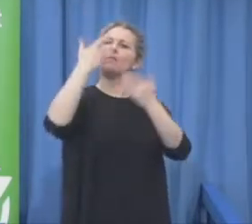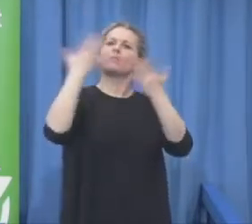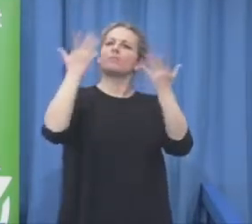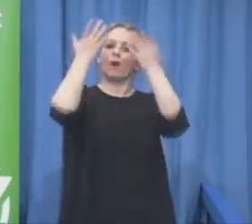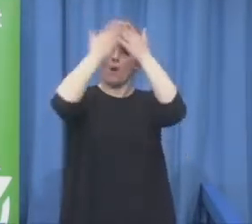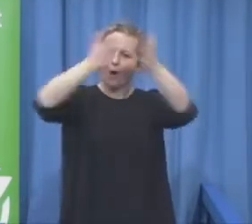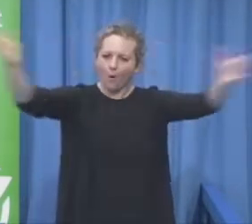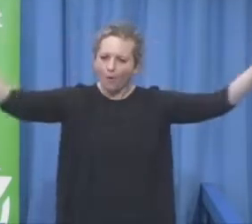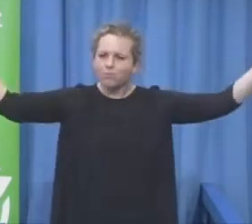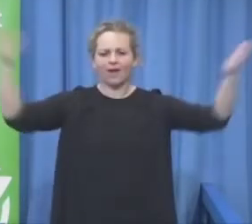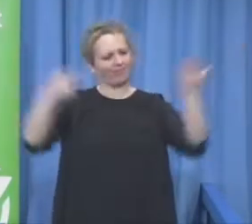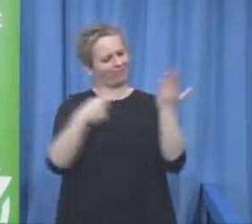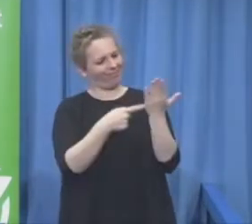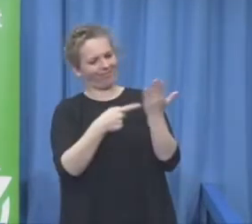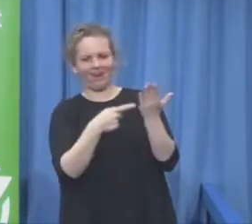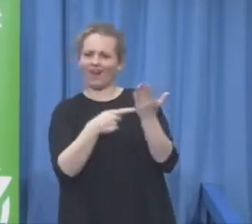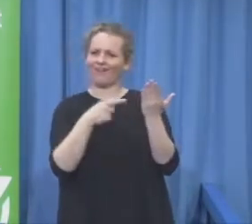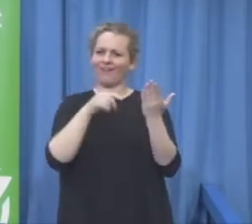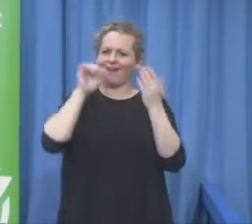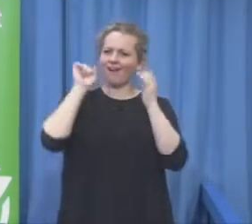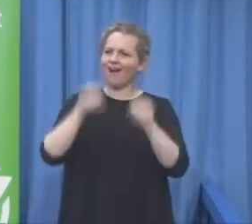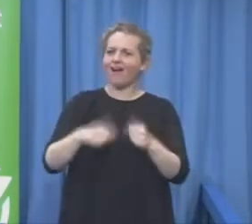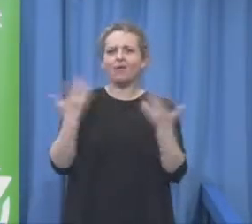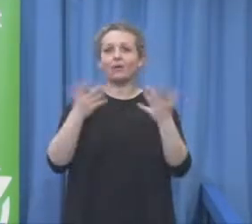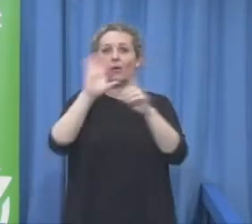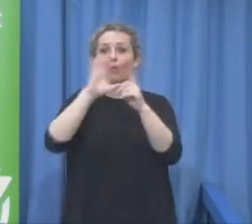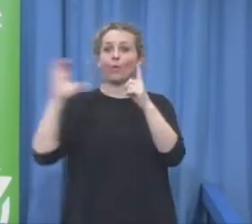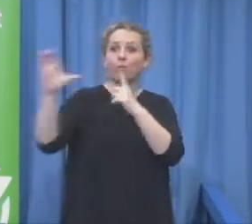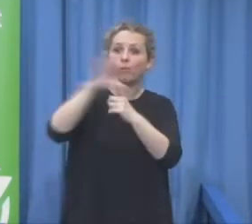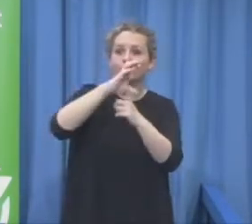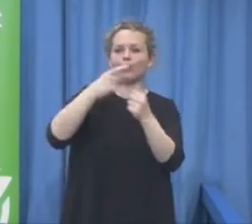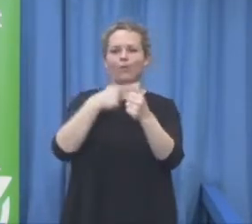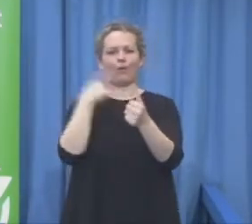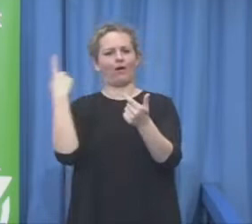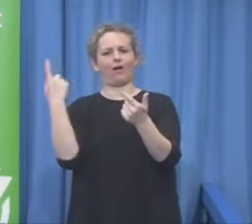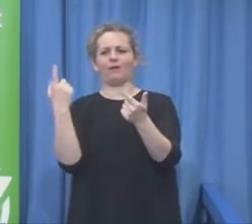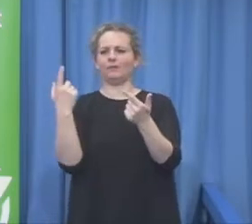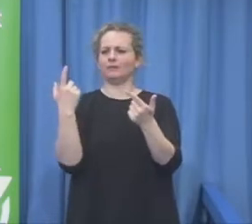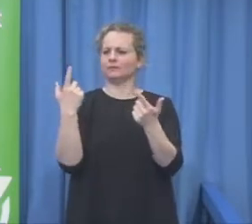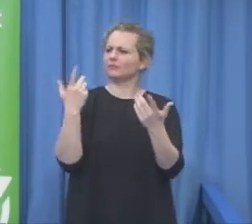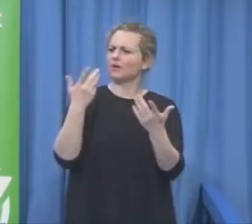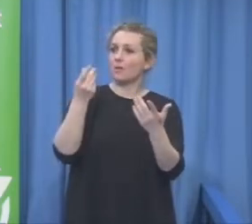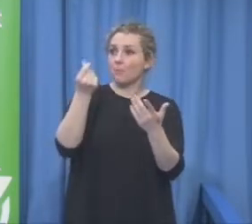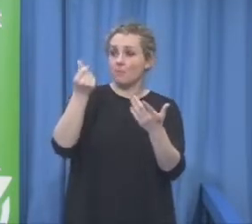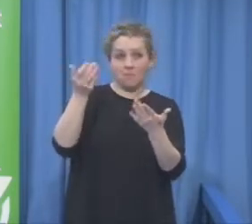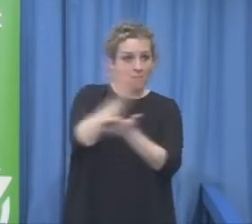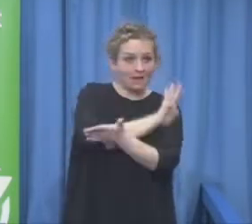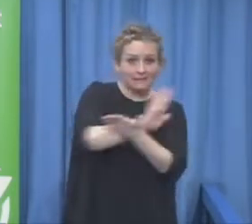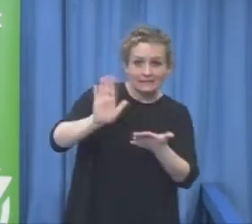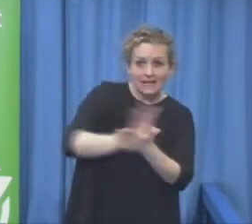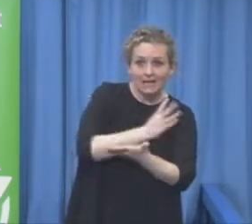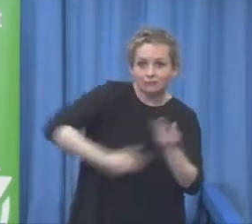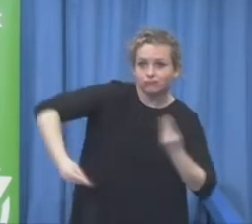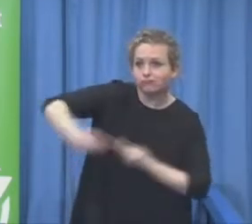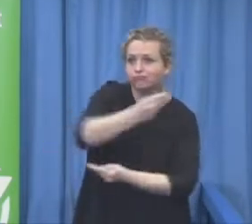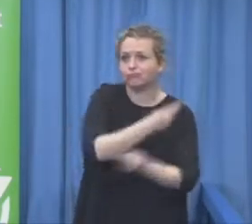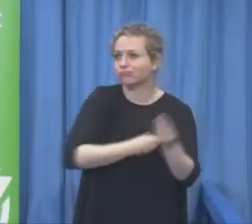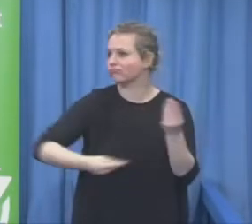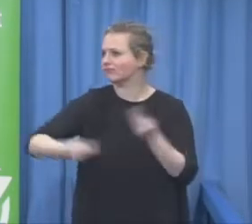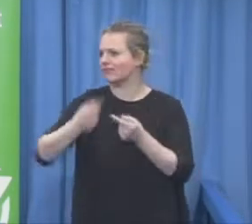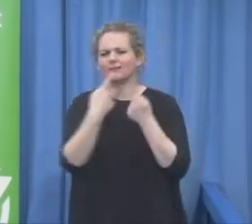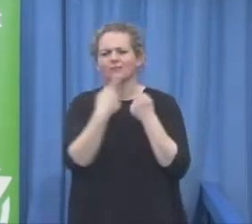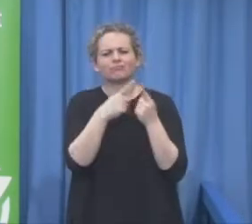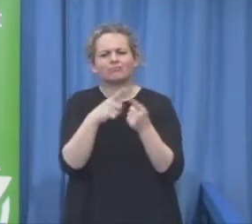culture especially new economic something our big sponsor is Alfa Romeo